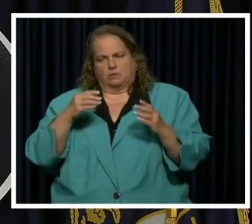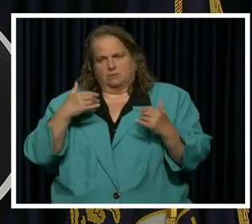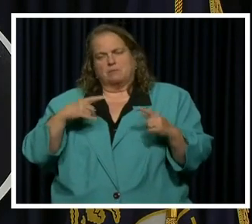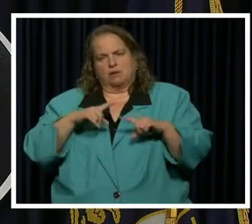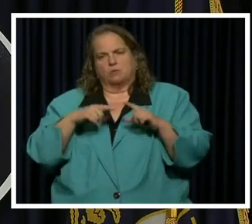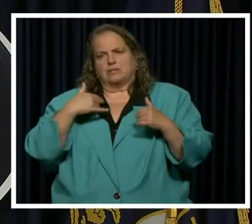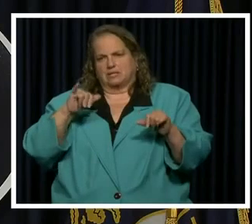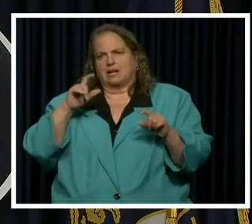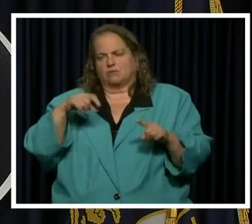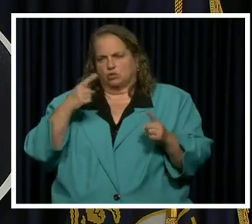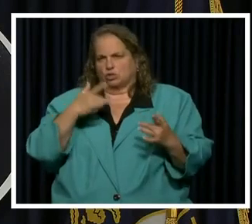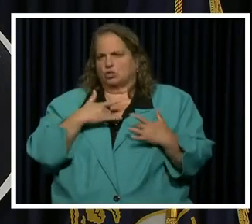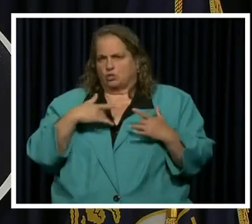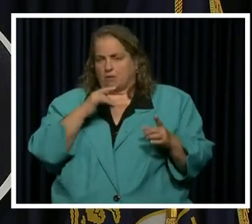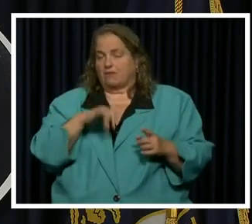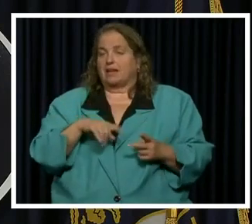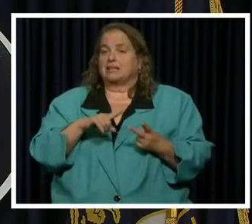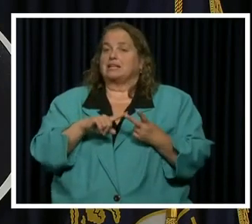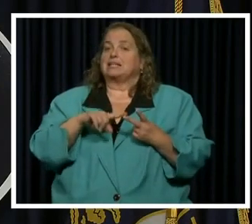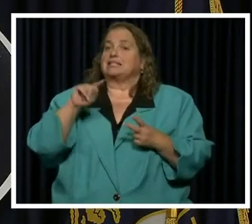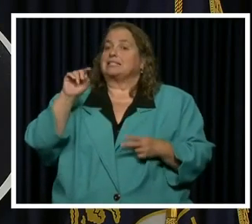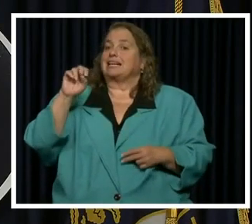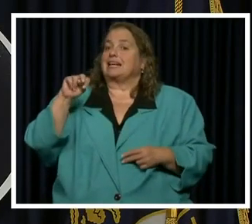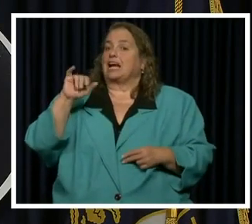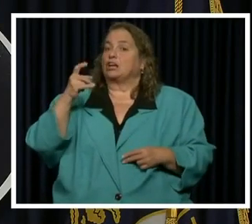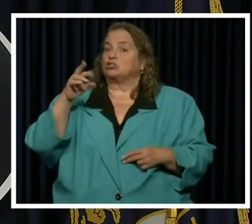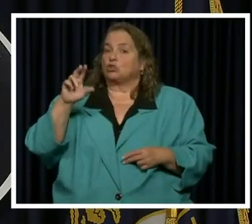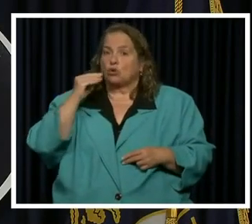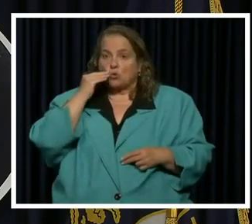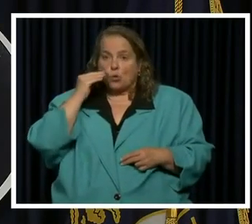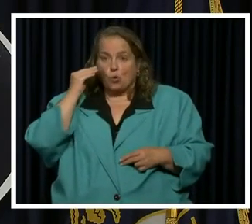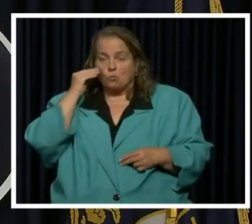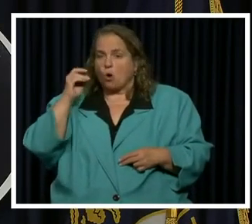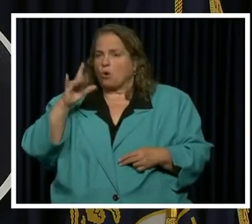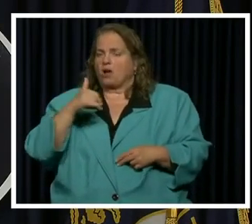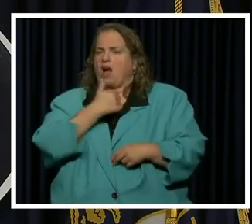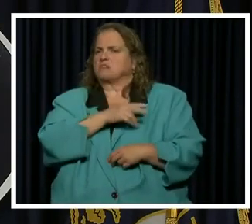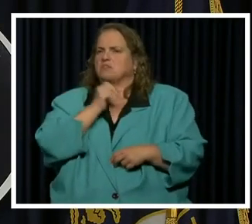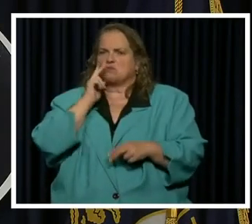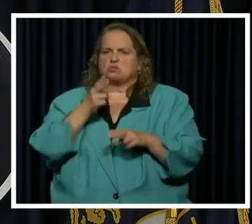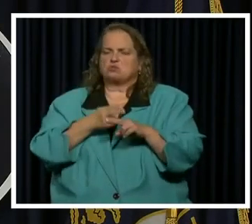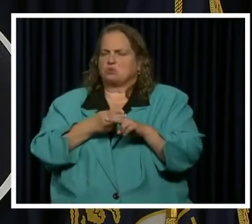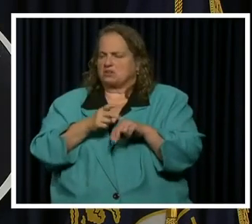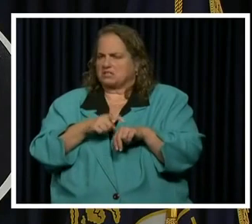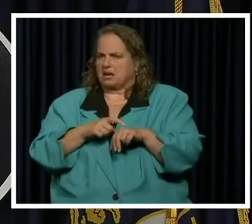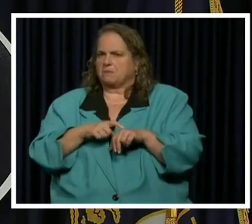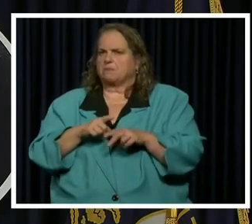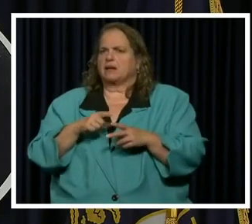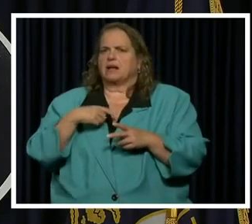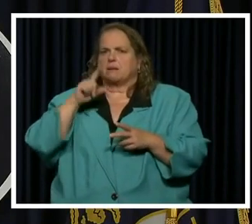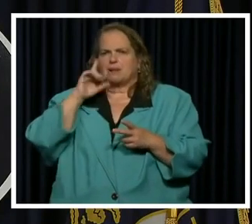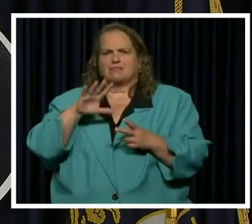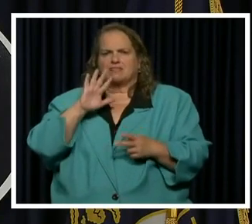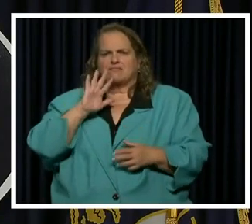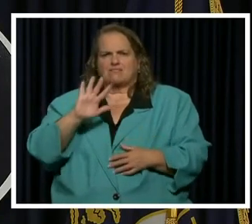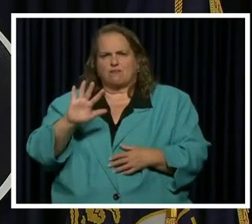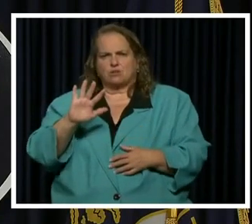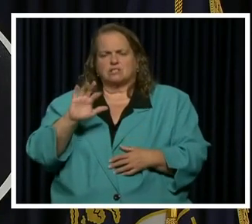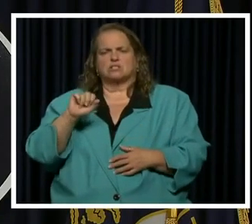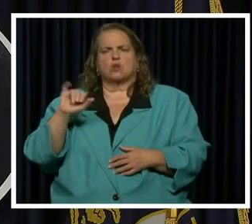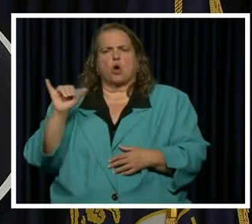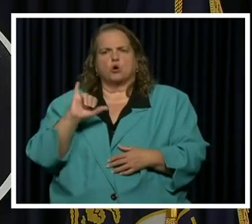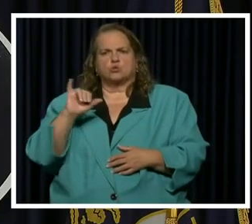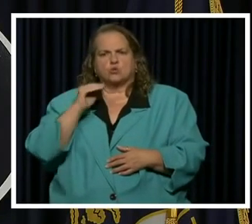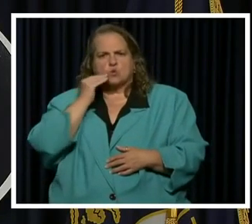still be concerned. The teenager is home, was only in the hospital for a little bit of time. I believe the five year old is